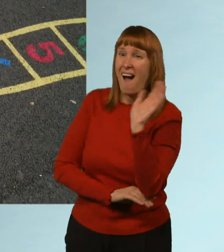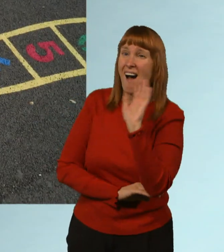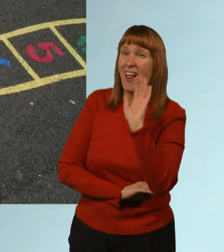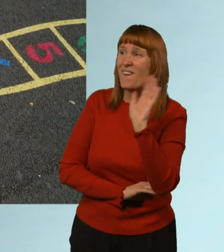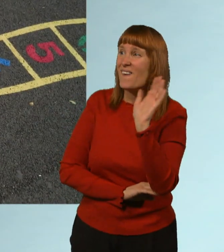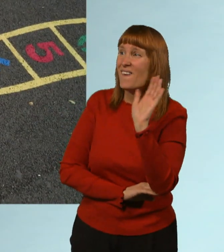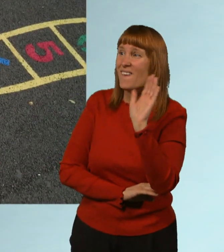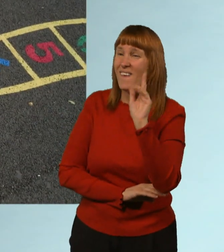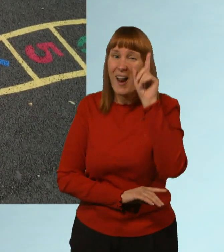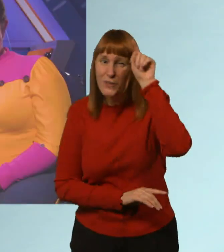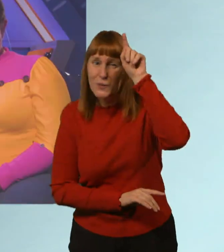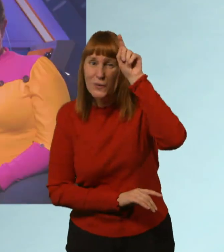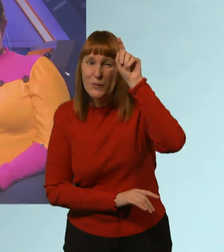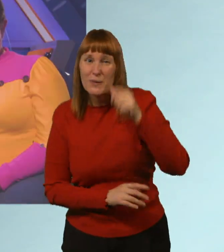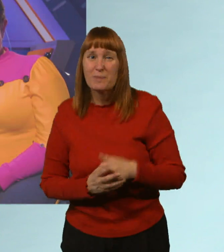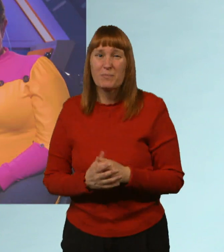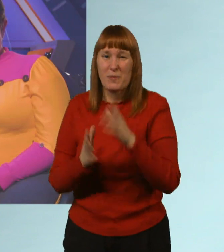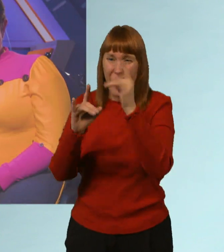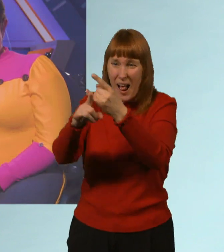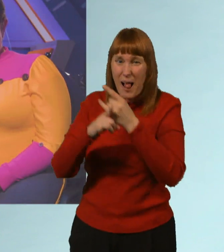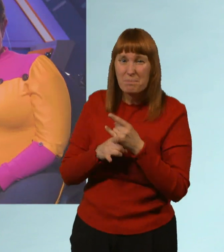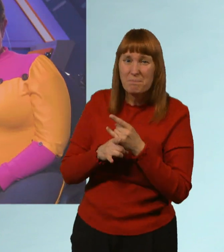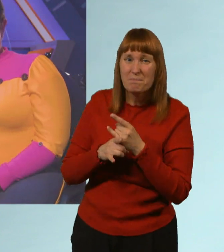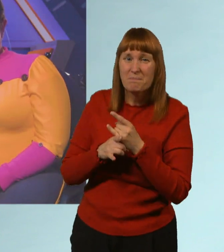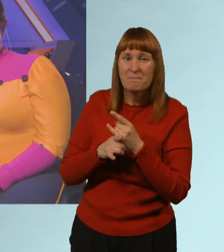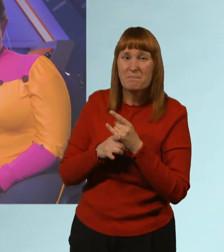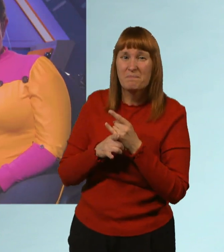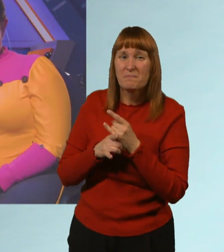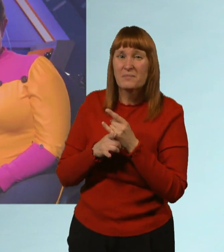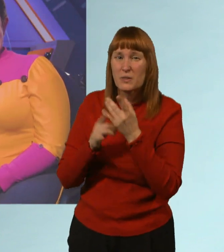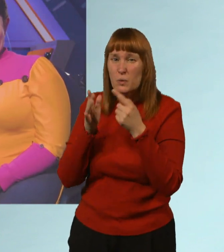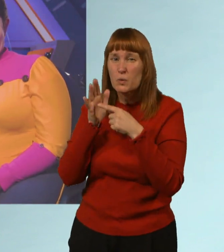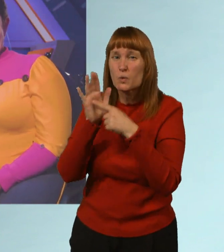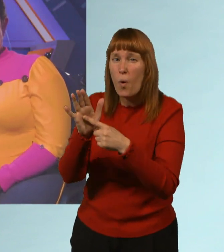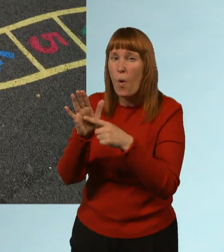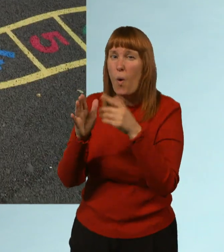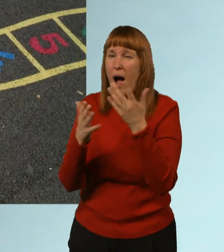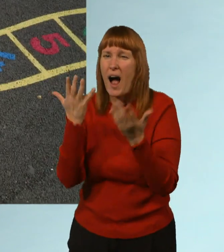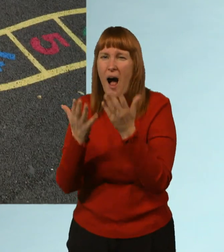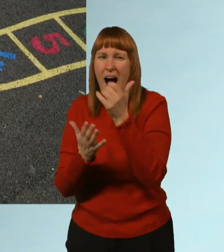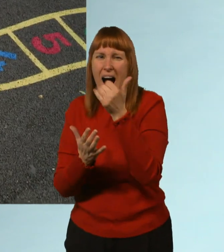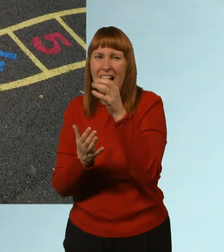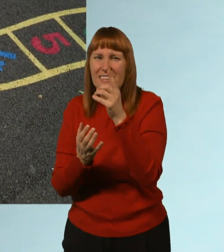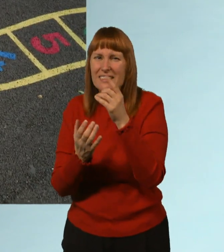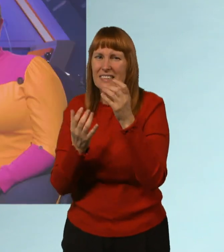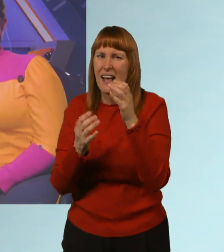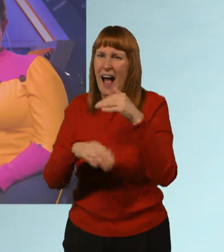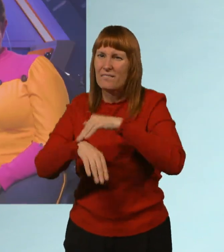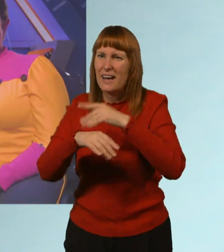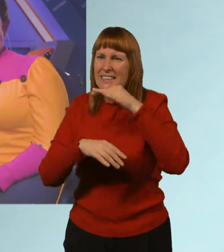Hi, Zoom. Hi, Zoom. Can you help us, please? Can you show Zoom how acids affect sea life? Yes, we can.